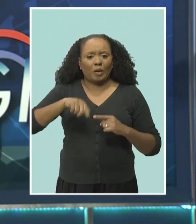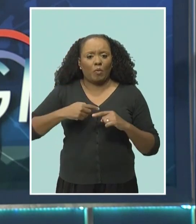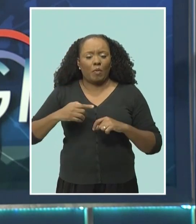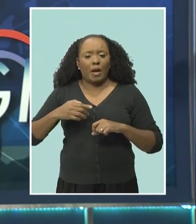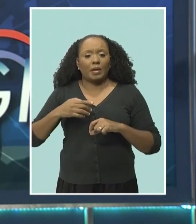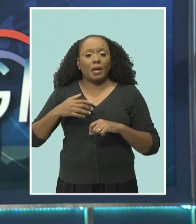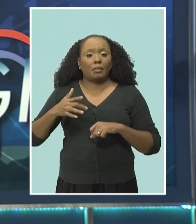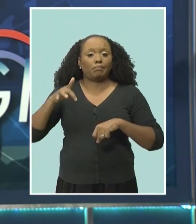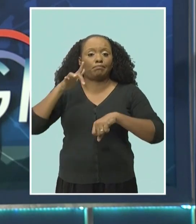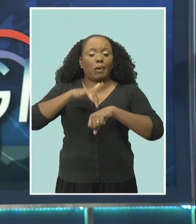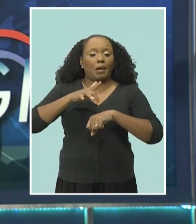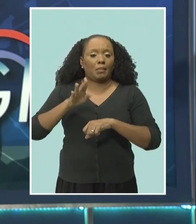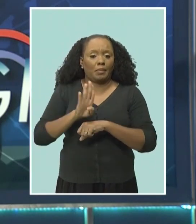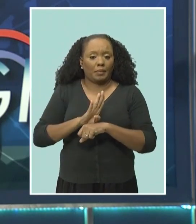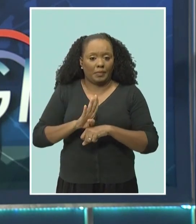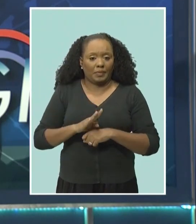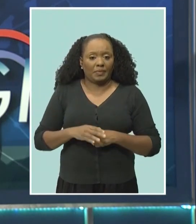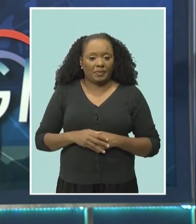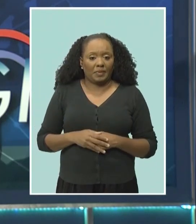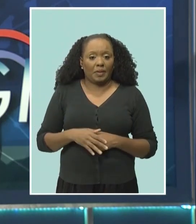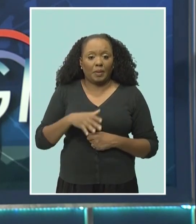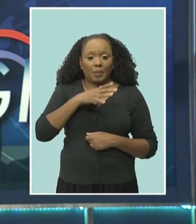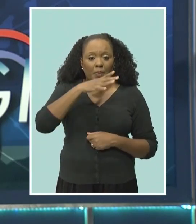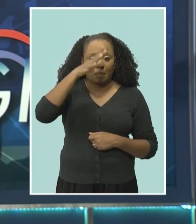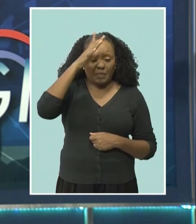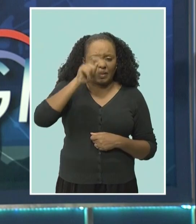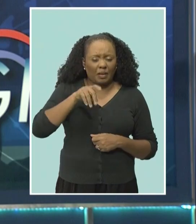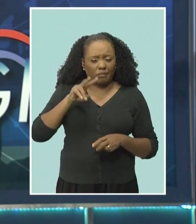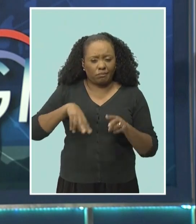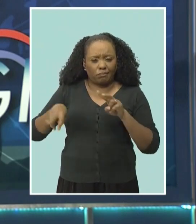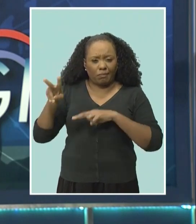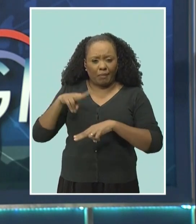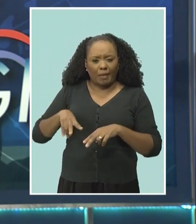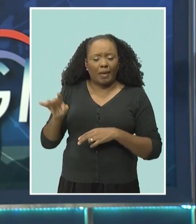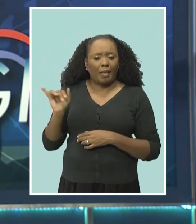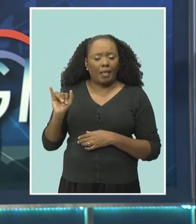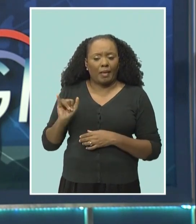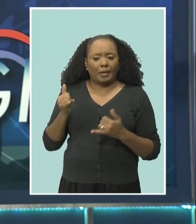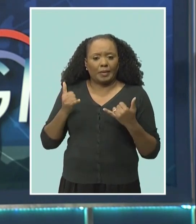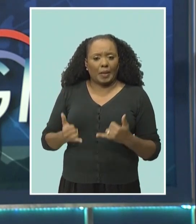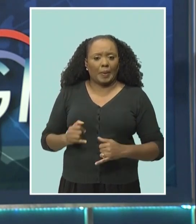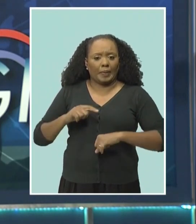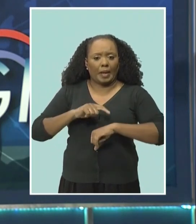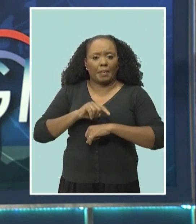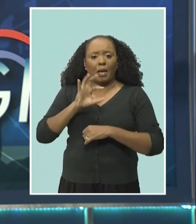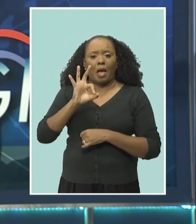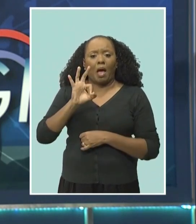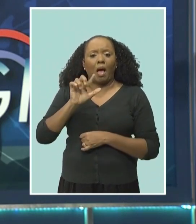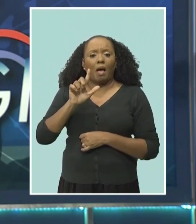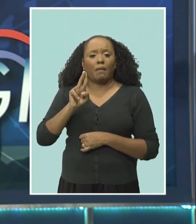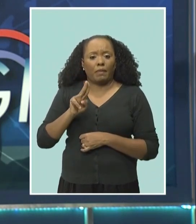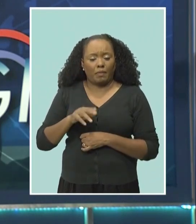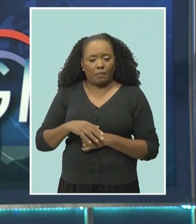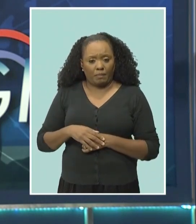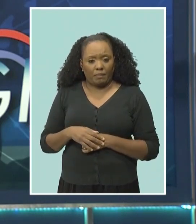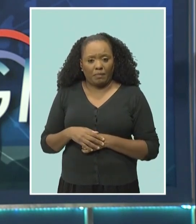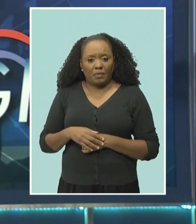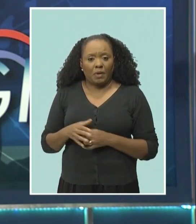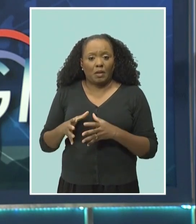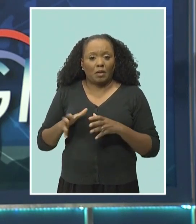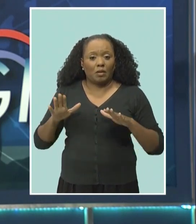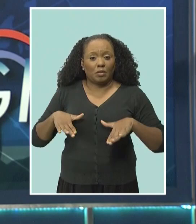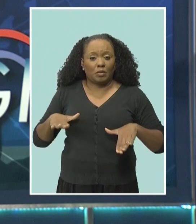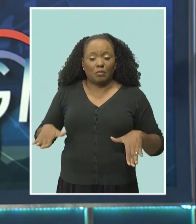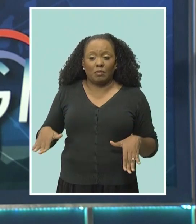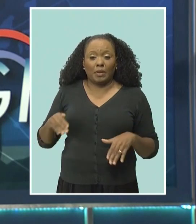That's why Dr. Clyde Cave is urging parents and guardians to be vigilant, especially during this flu season. The virus has taken its toll on children in